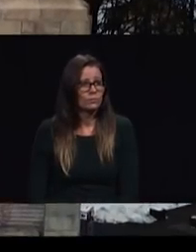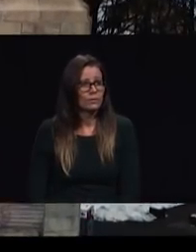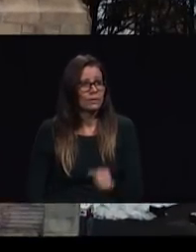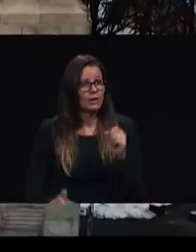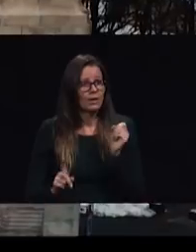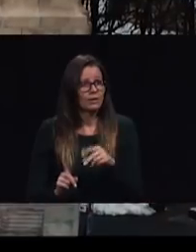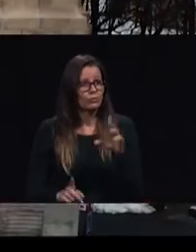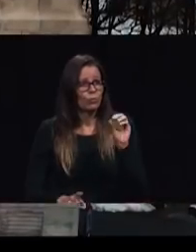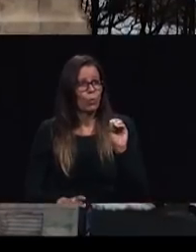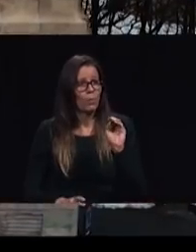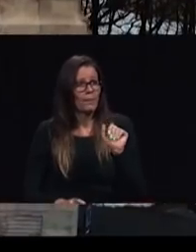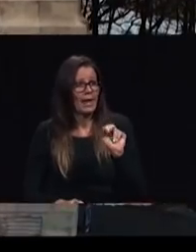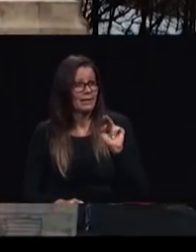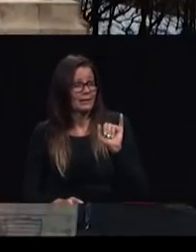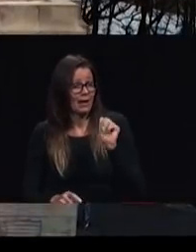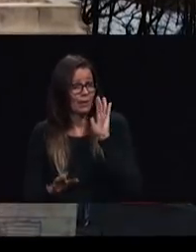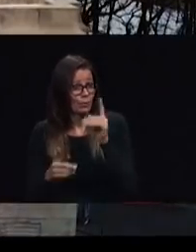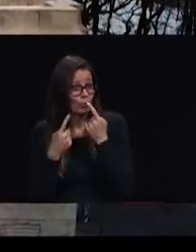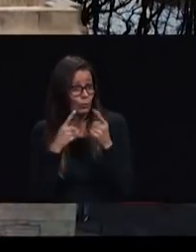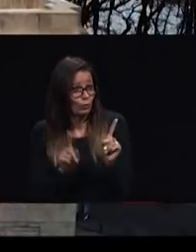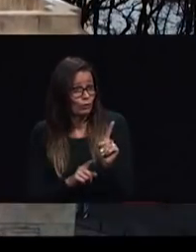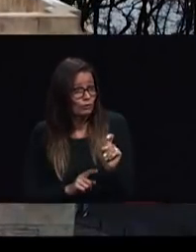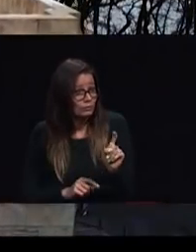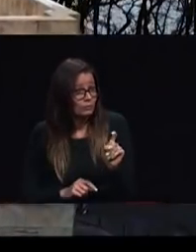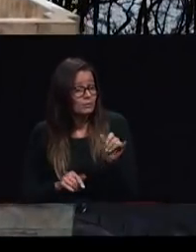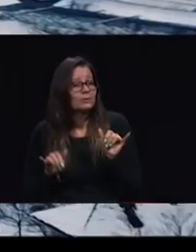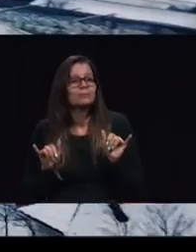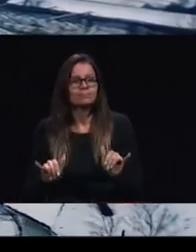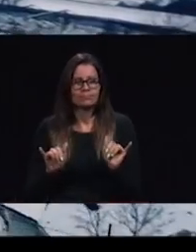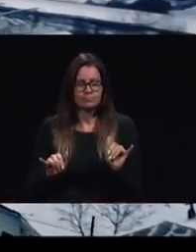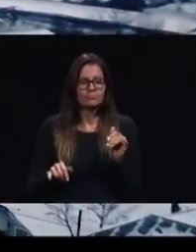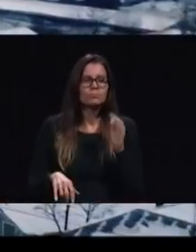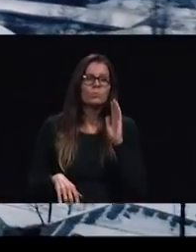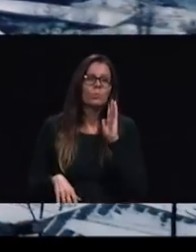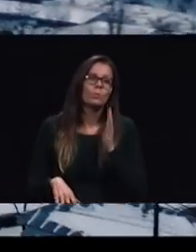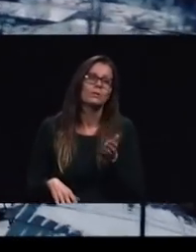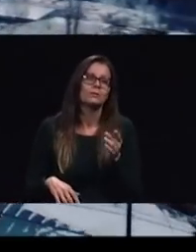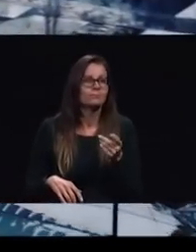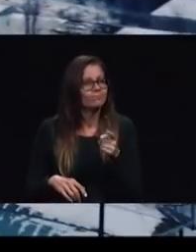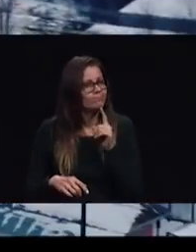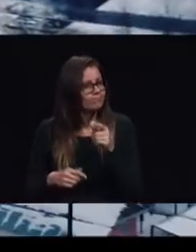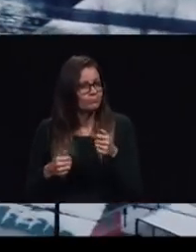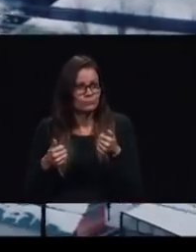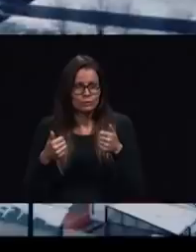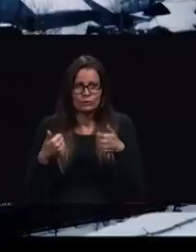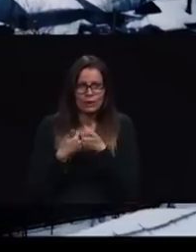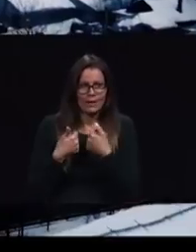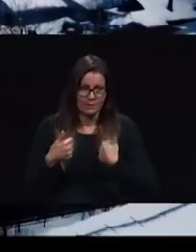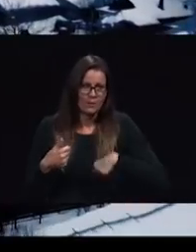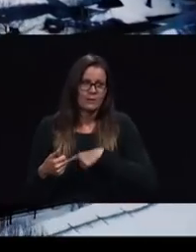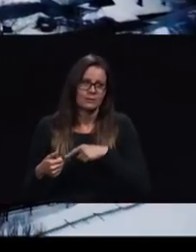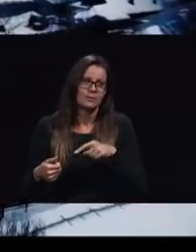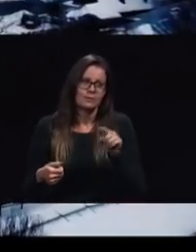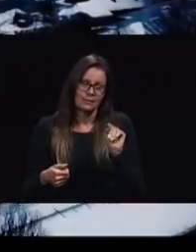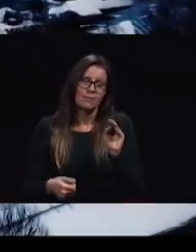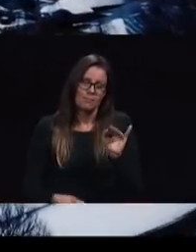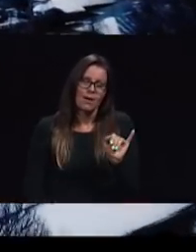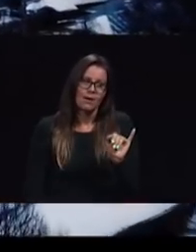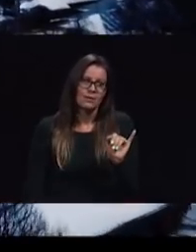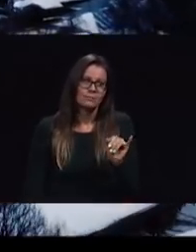this is really putting TMI to the test people say oh evangelism doesn't work it's not going to work here